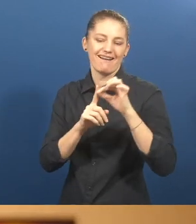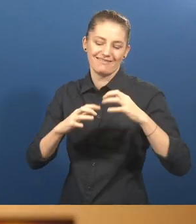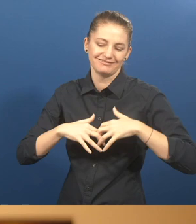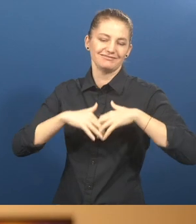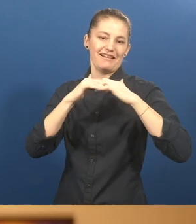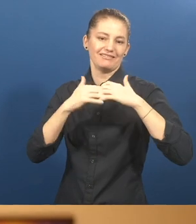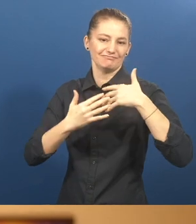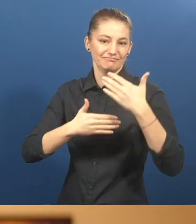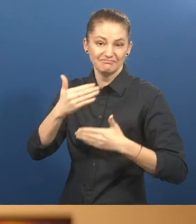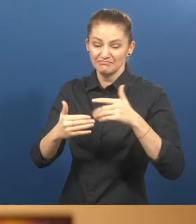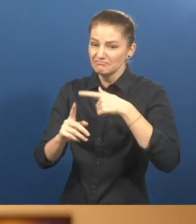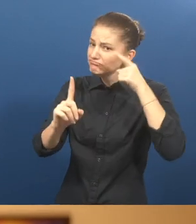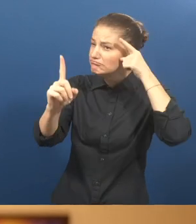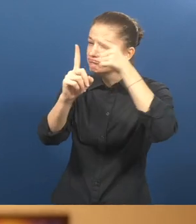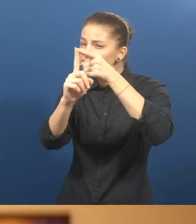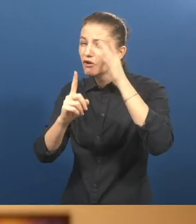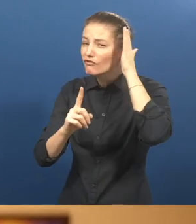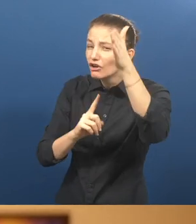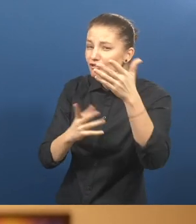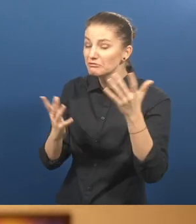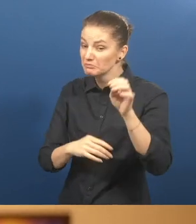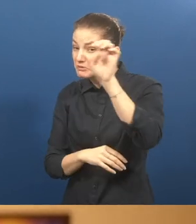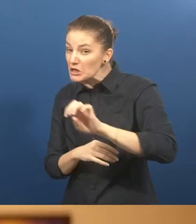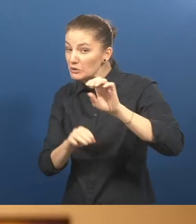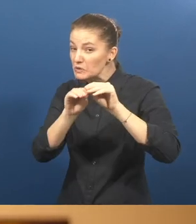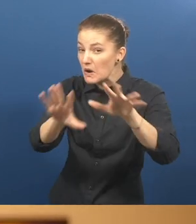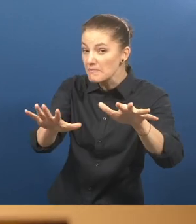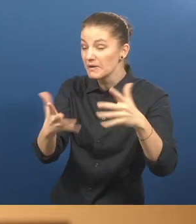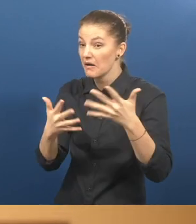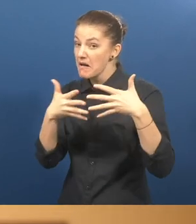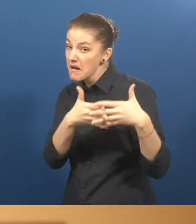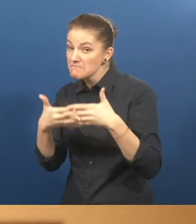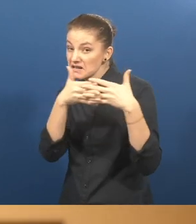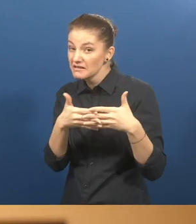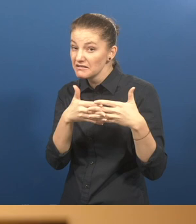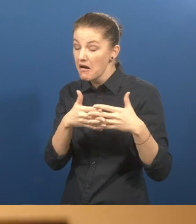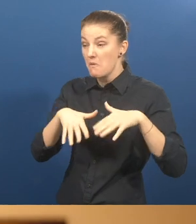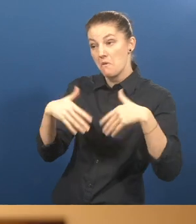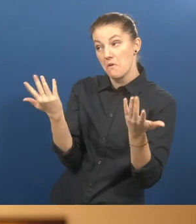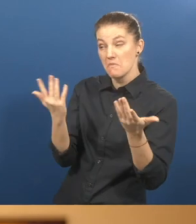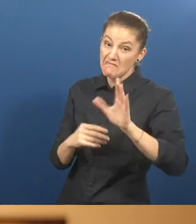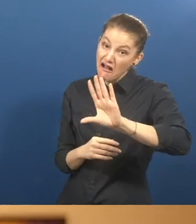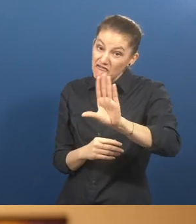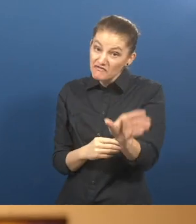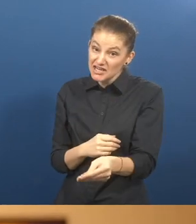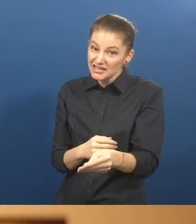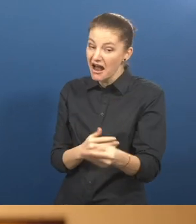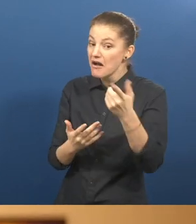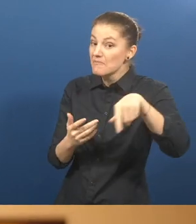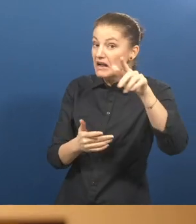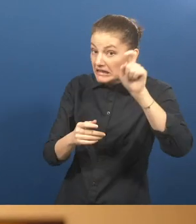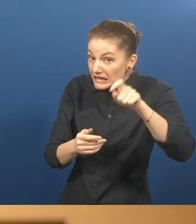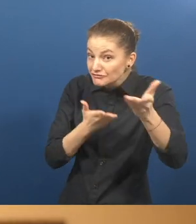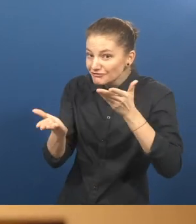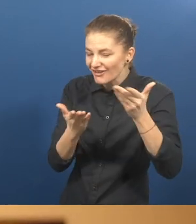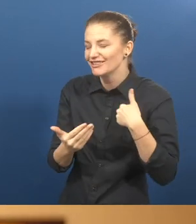We started from Pakistan. Our next destination might be in Europe or US market or maybe in Africa, which require